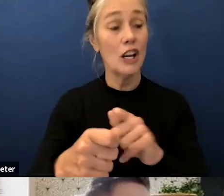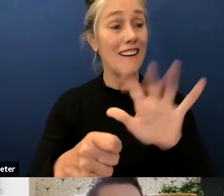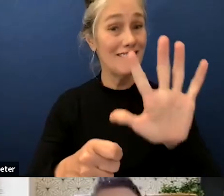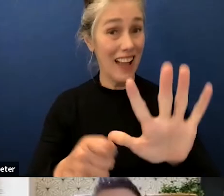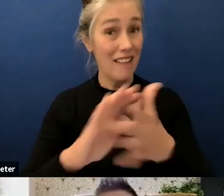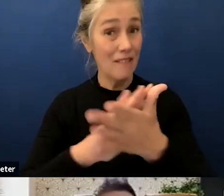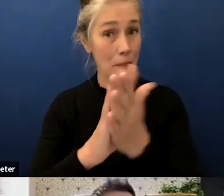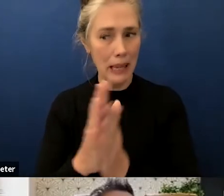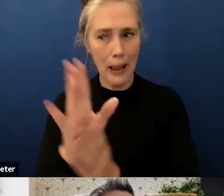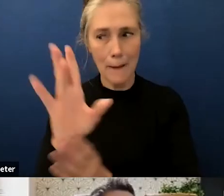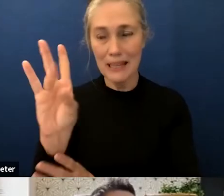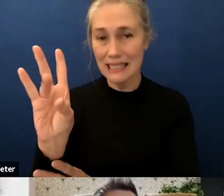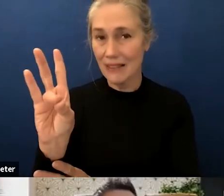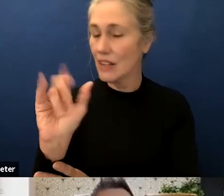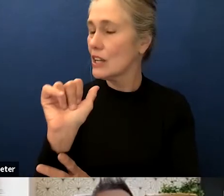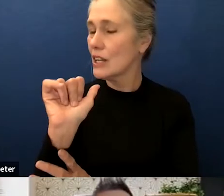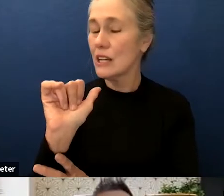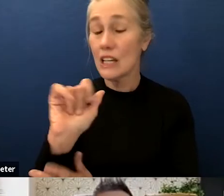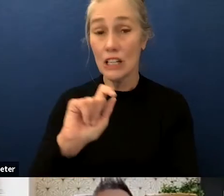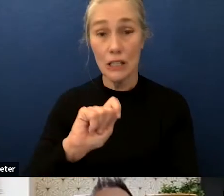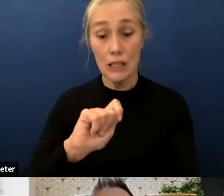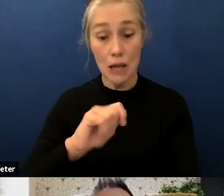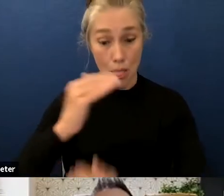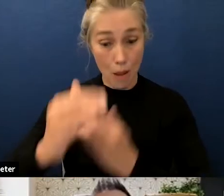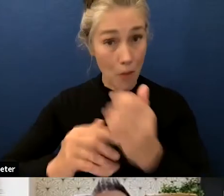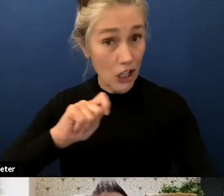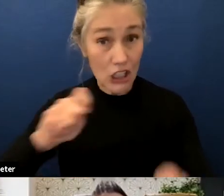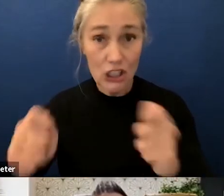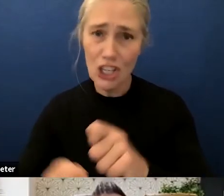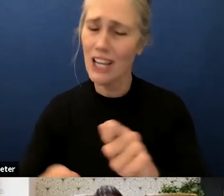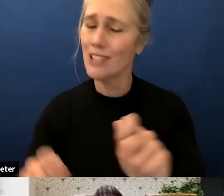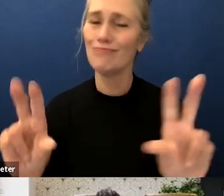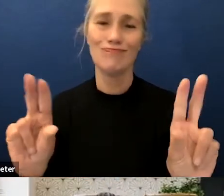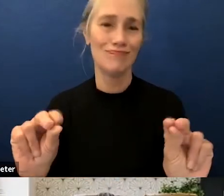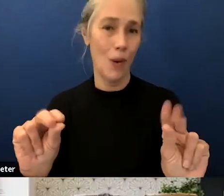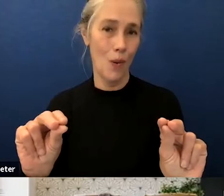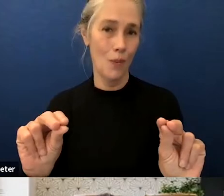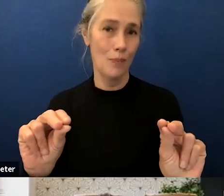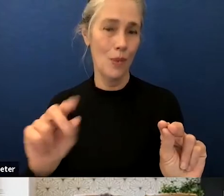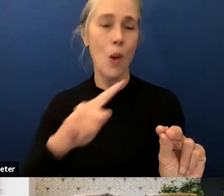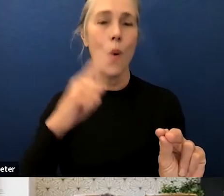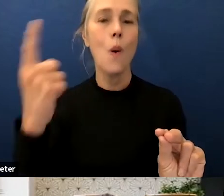seven would not alter the process just to break down